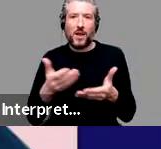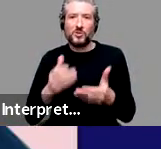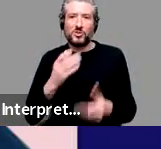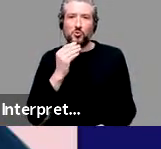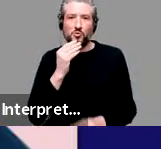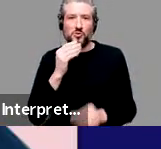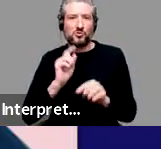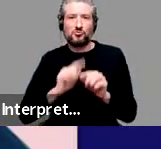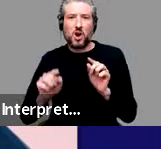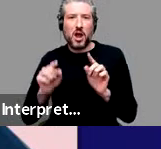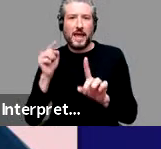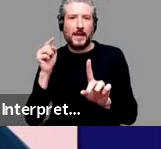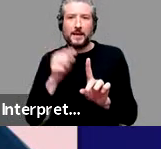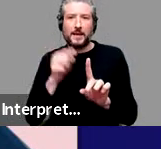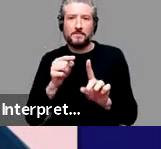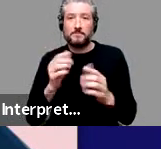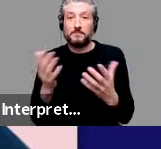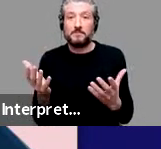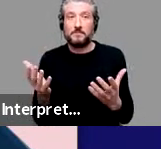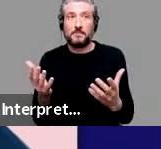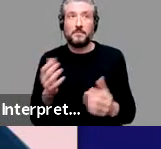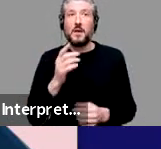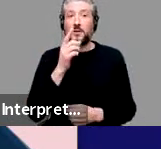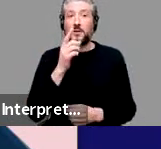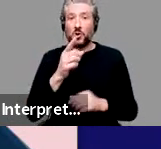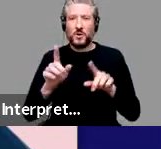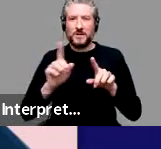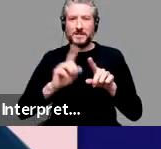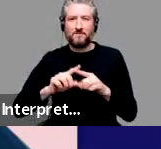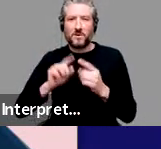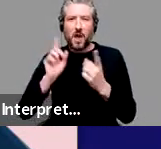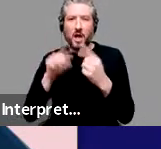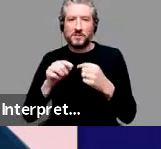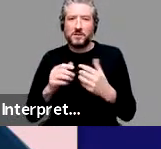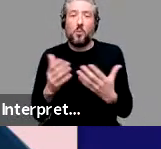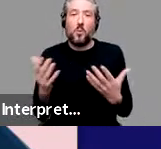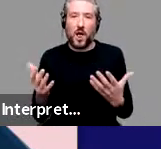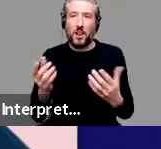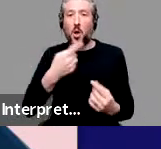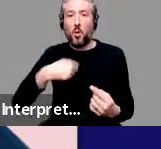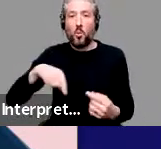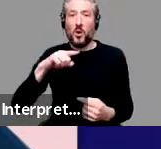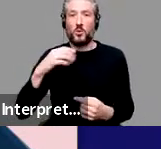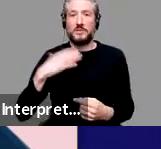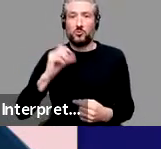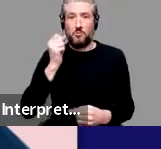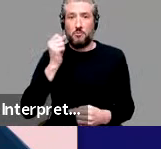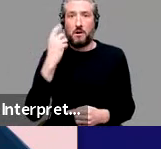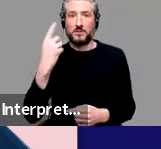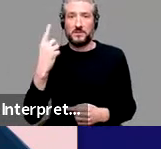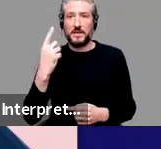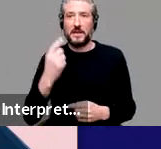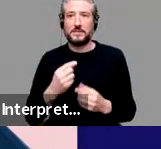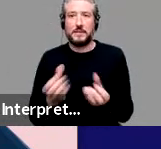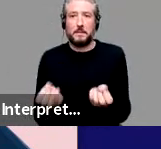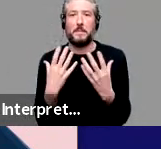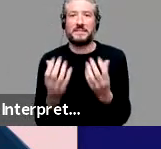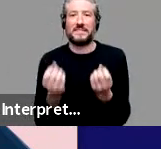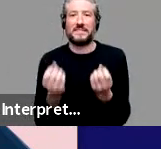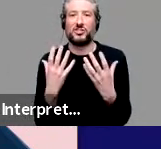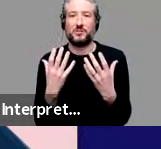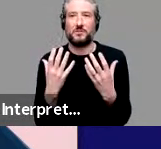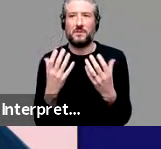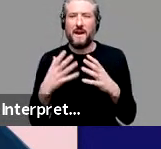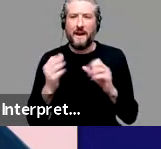that is revealing. So on the one hand, we all need to understand messages given the forms that we hear for the sake of comprehension.